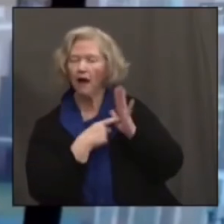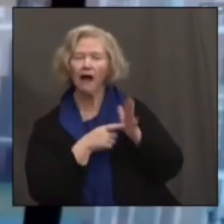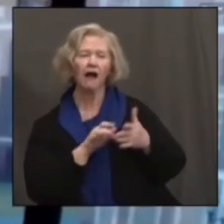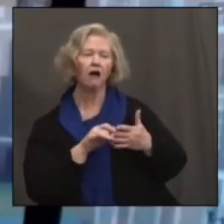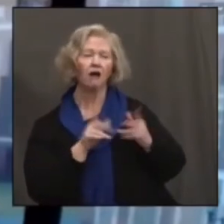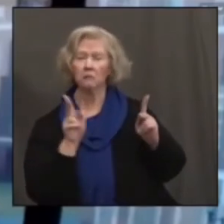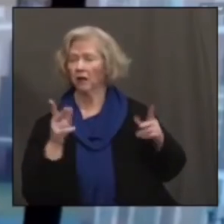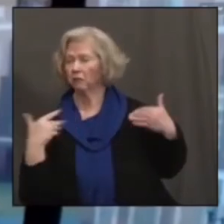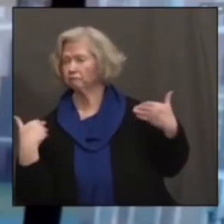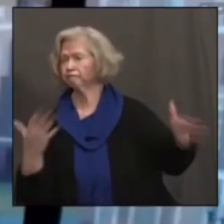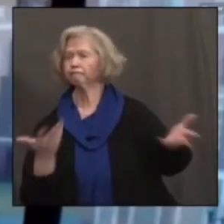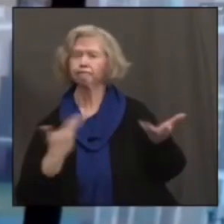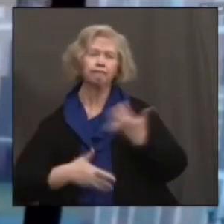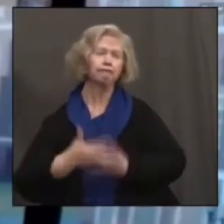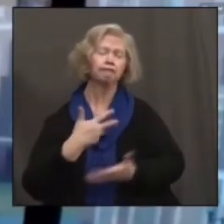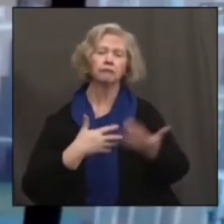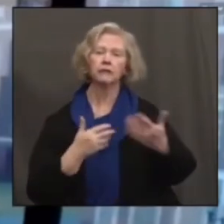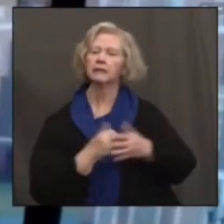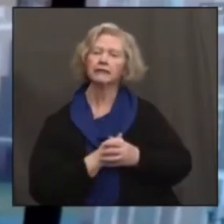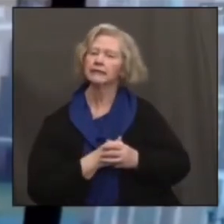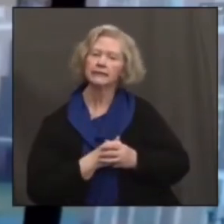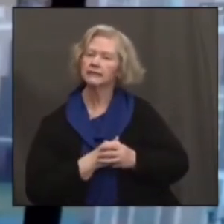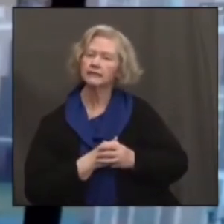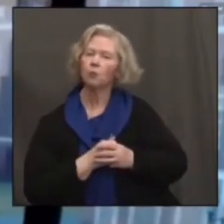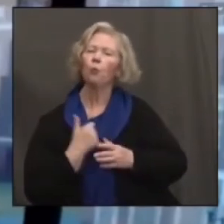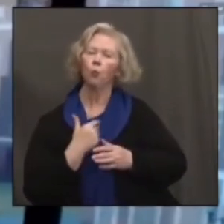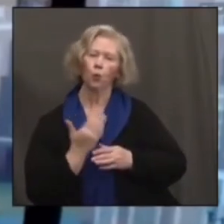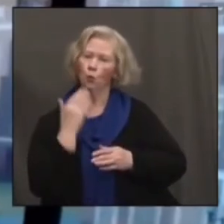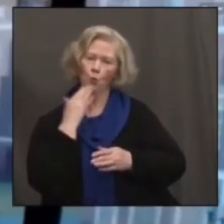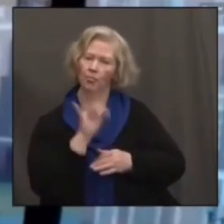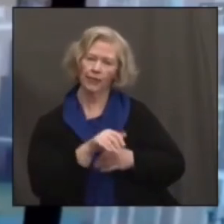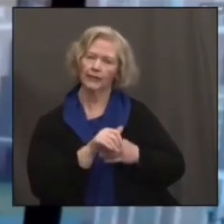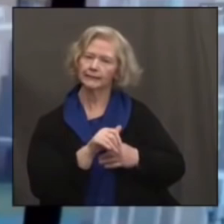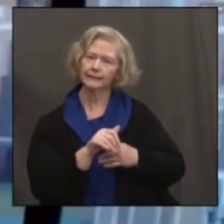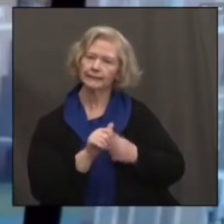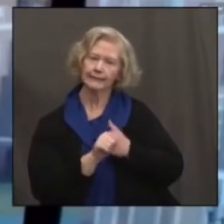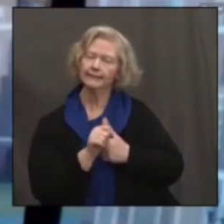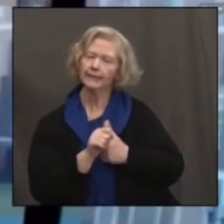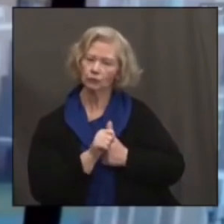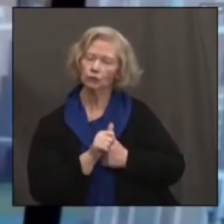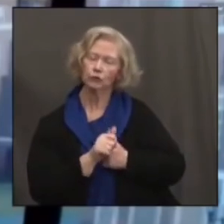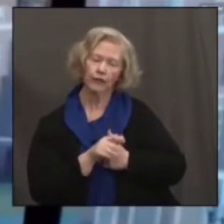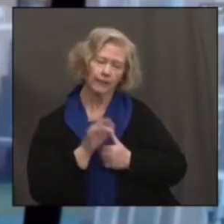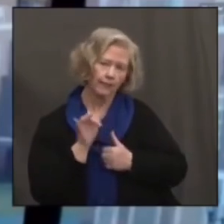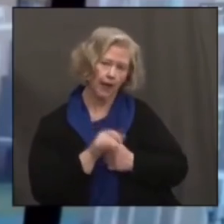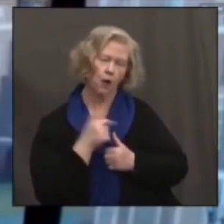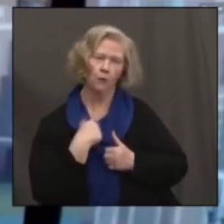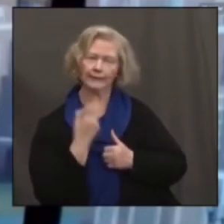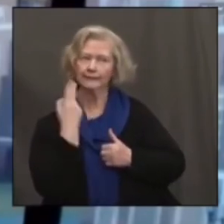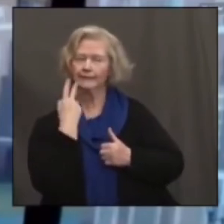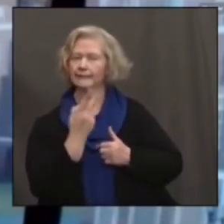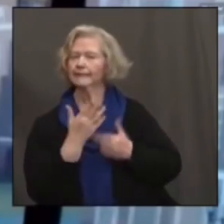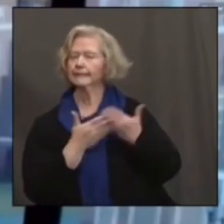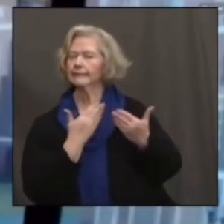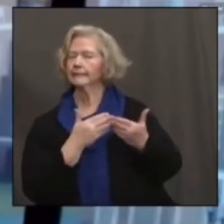gatherings, keeping bars opening. We know those have been really kind of the pressure points or the touch points of